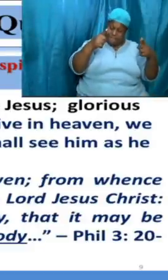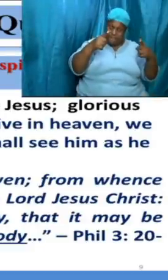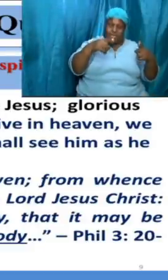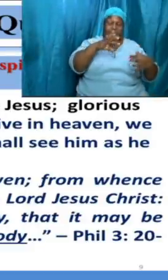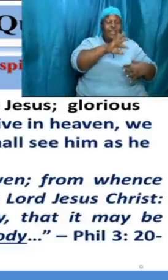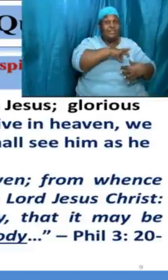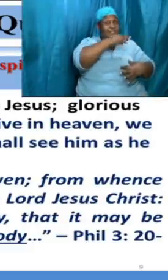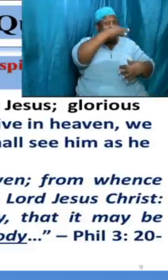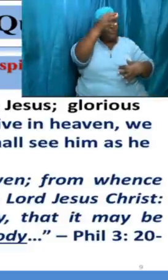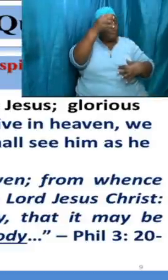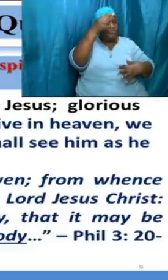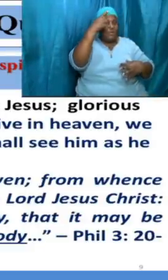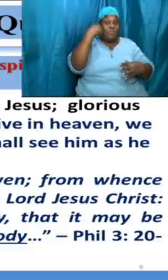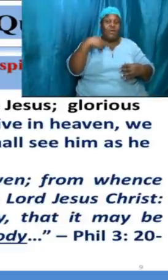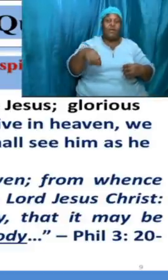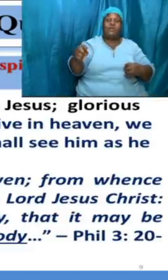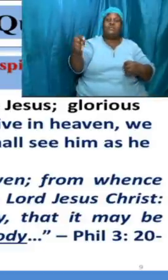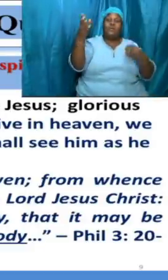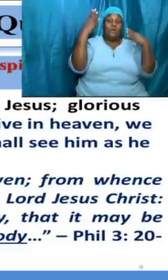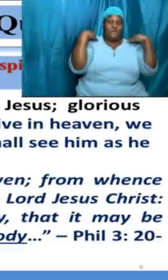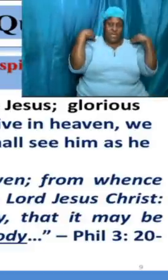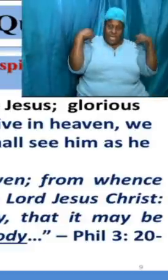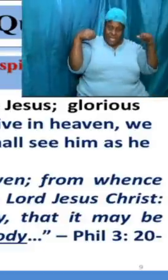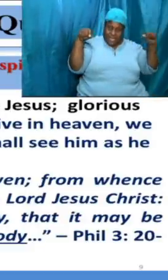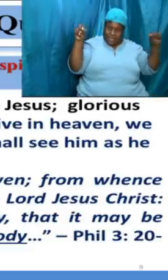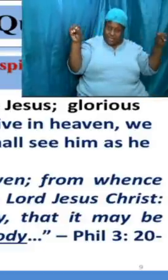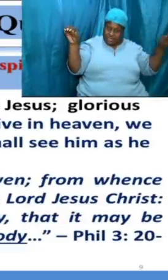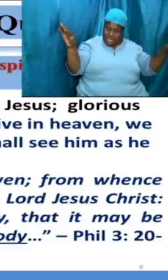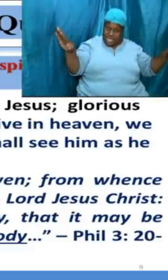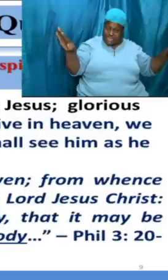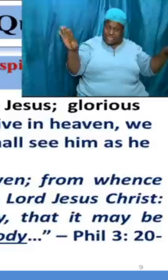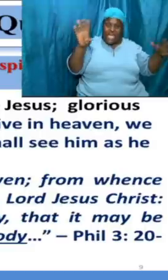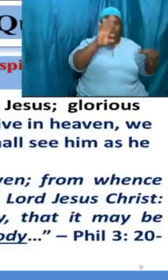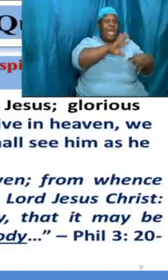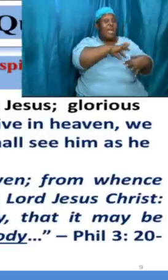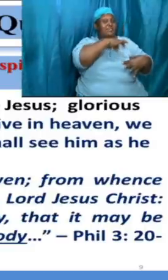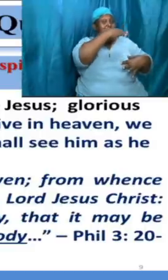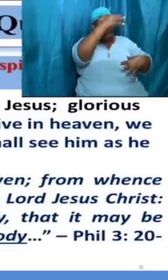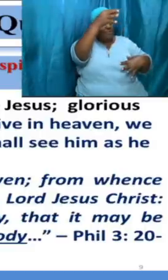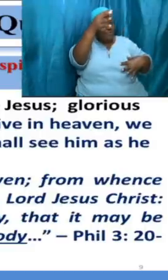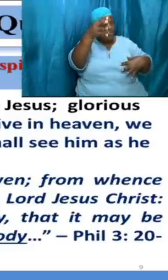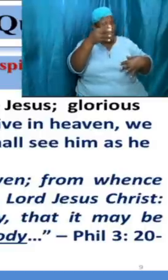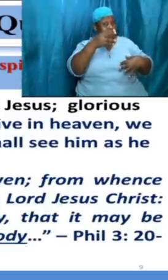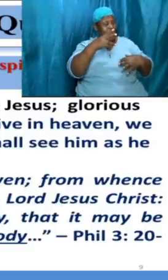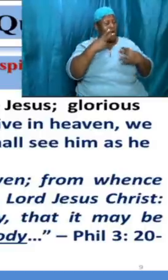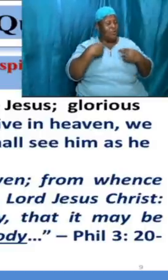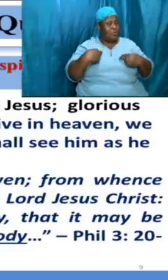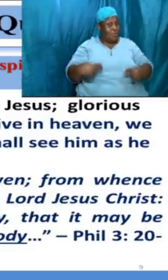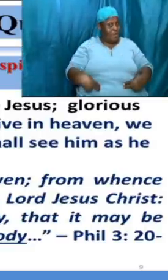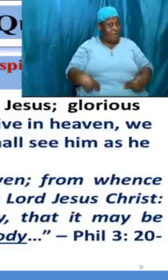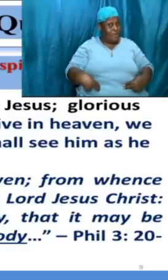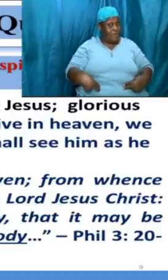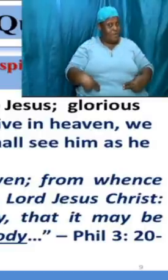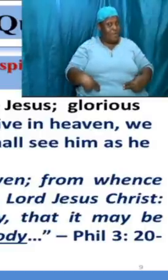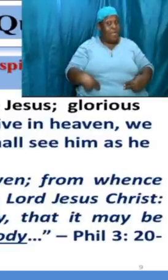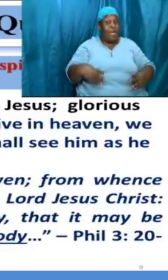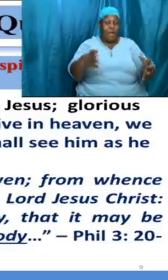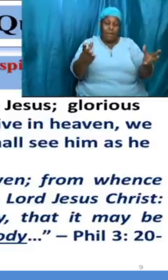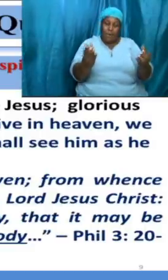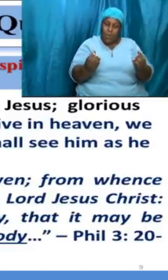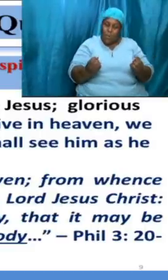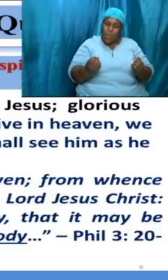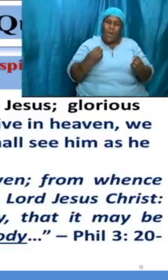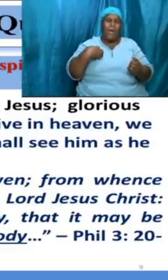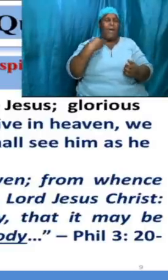the abode of angels and spiritual beings but i would like us to understand